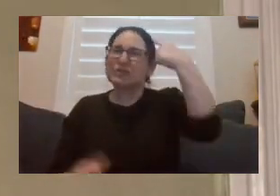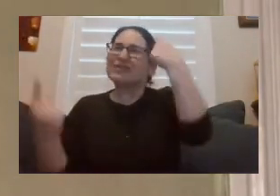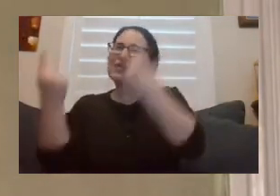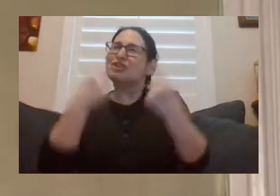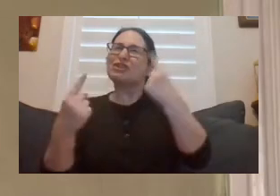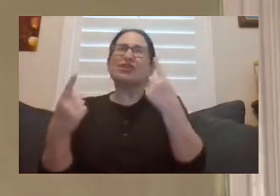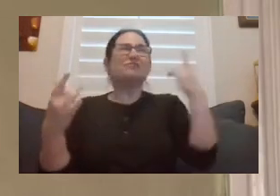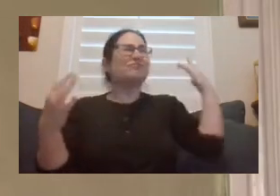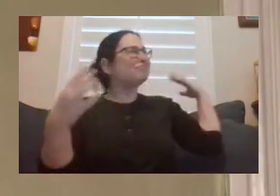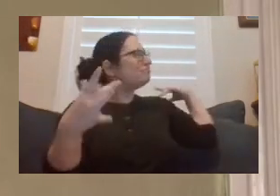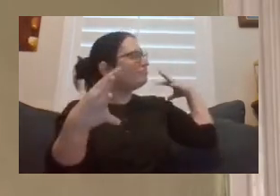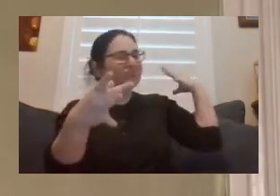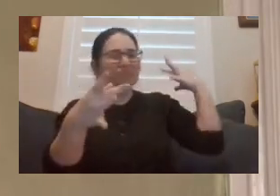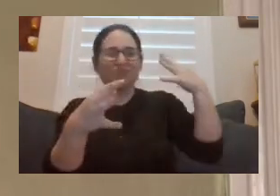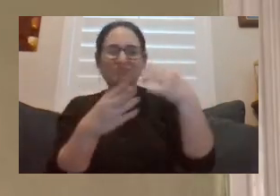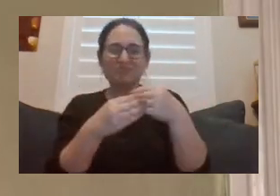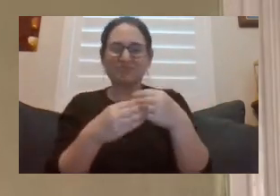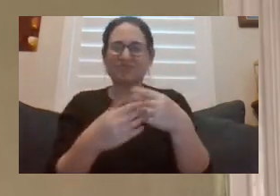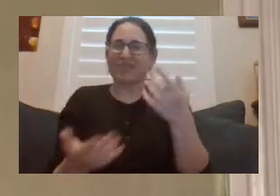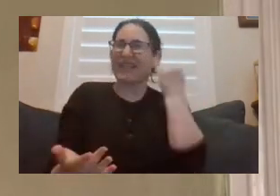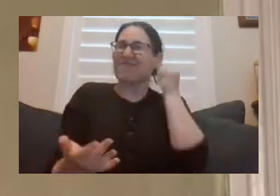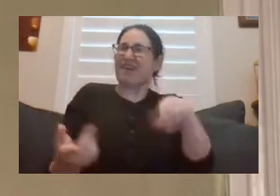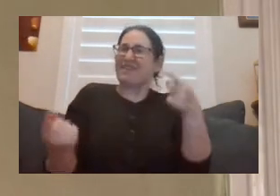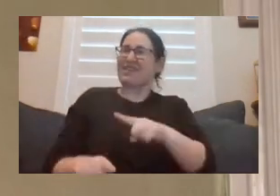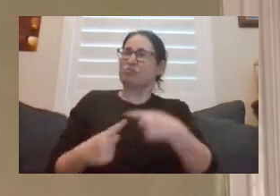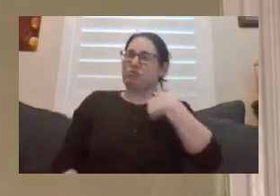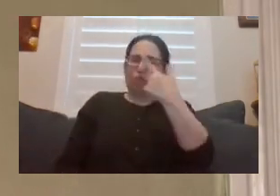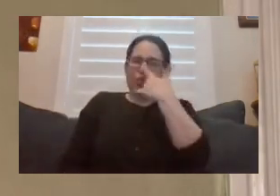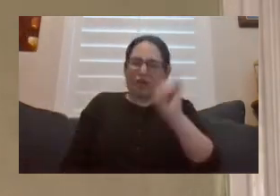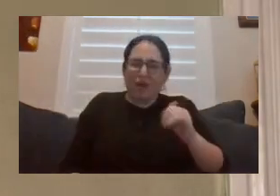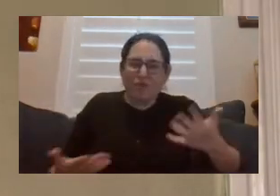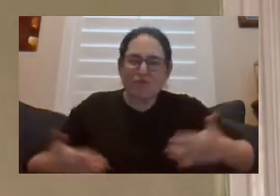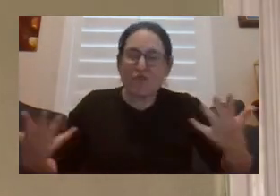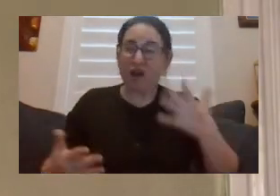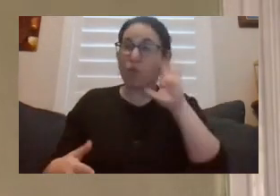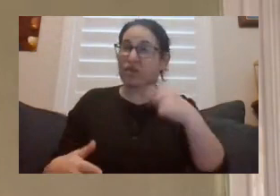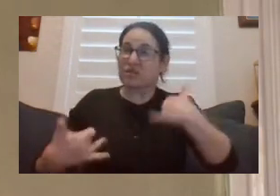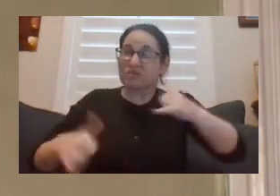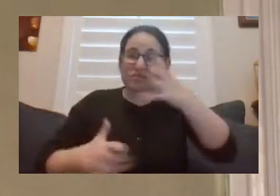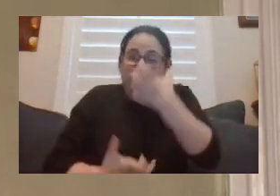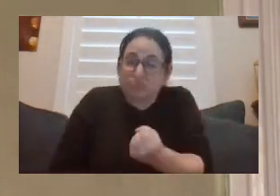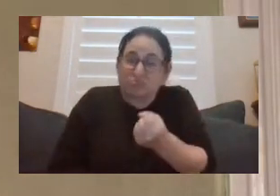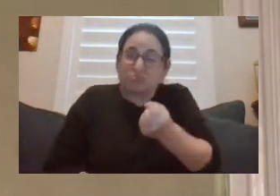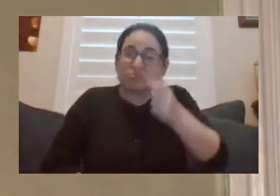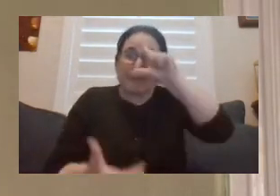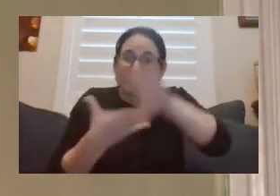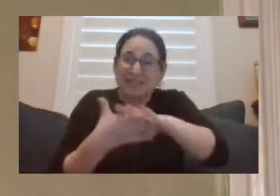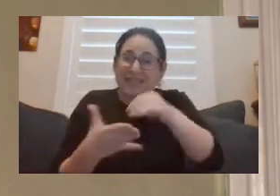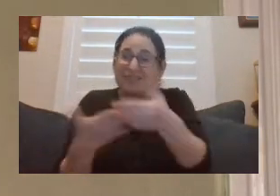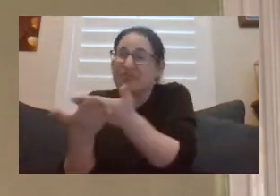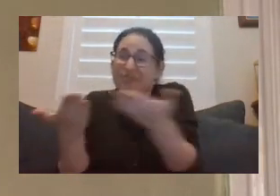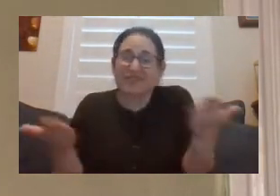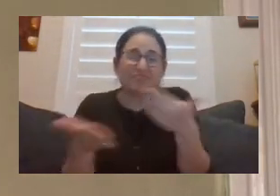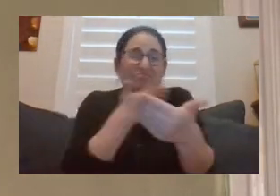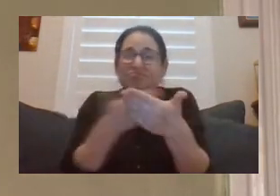What would happen next? If you've ever heard of the crossing of the Delaware, you know how Washington revived hope in the American cause.